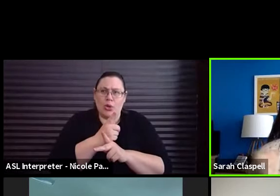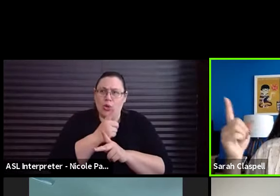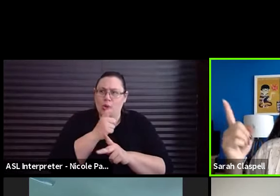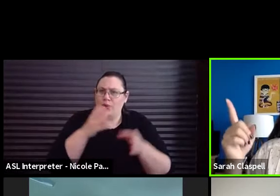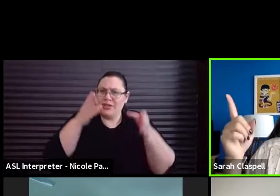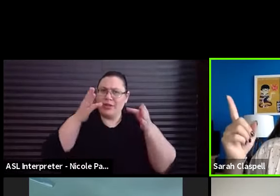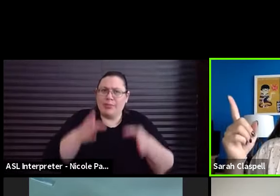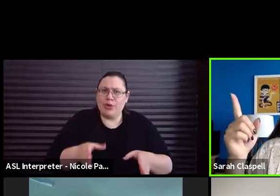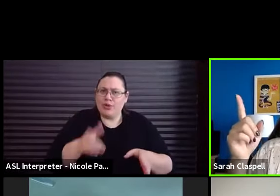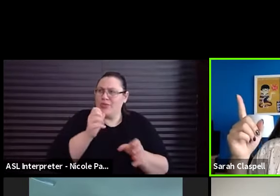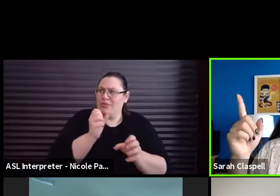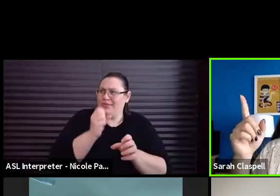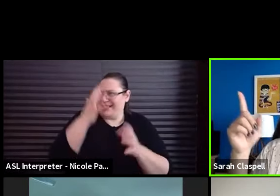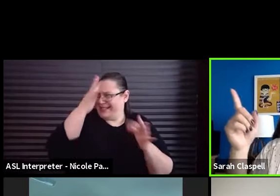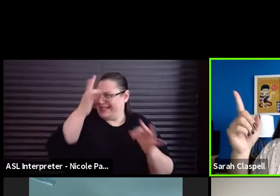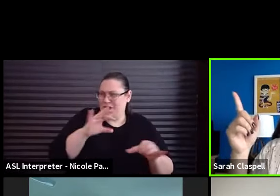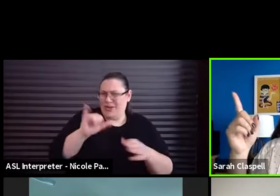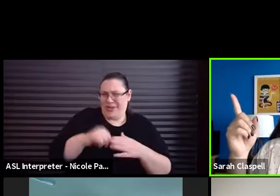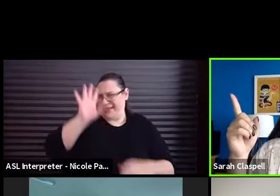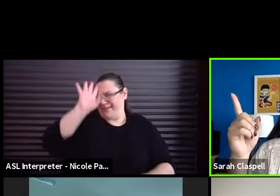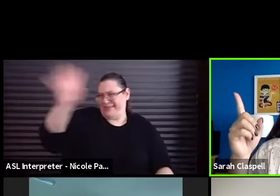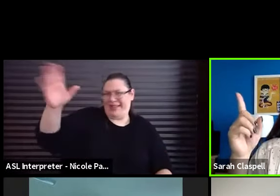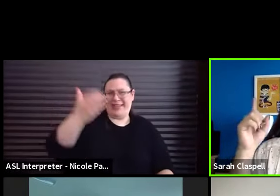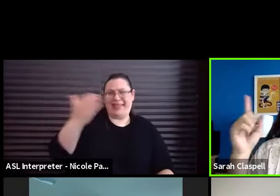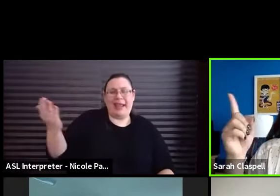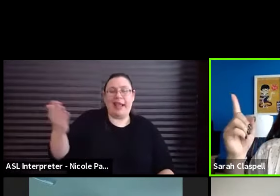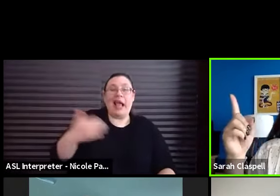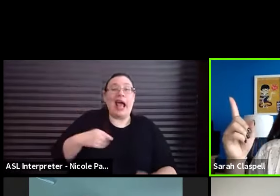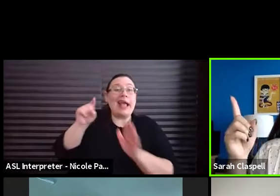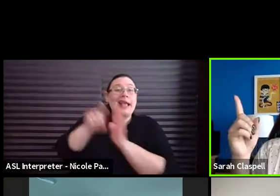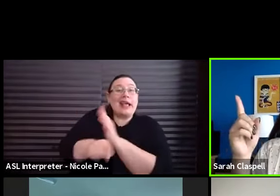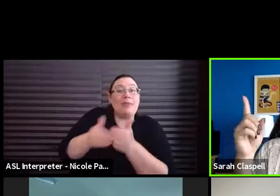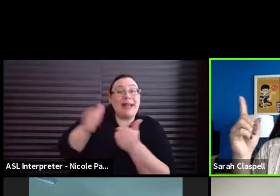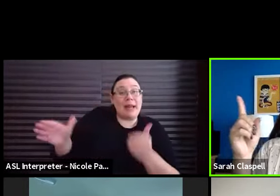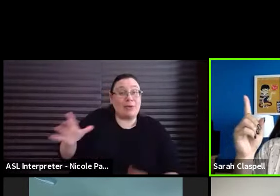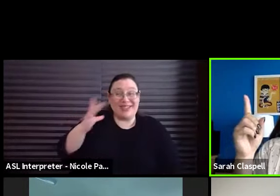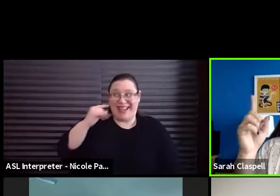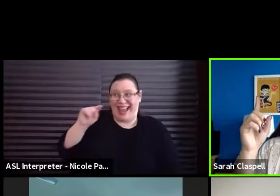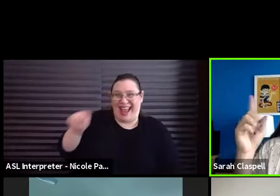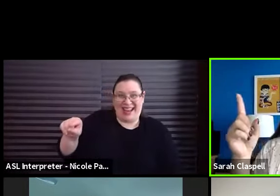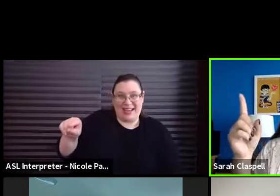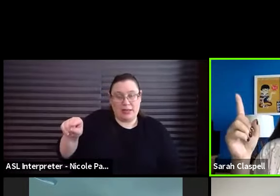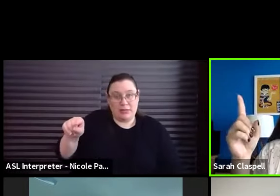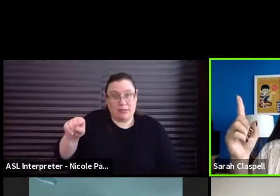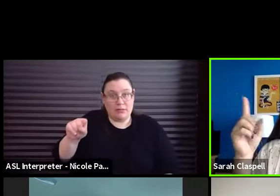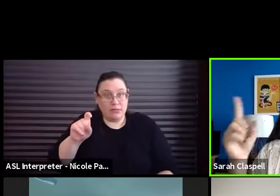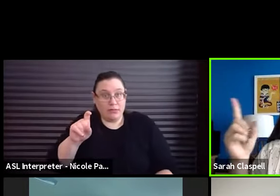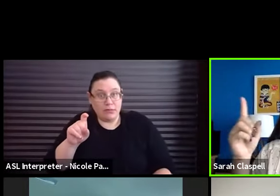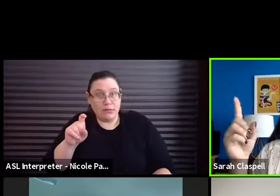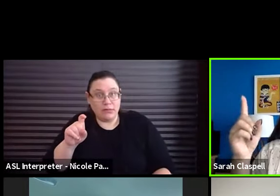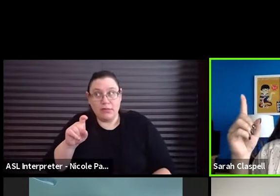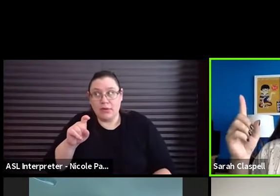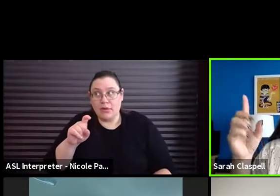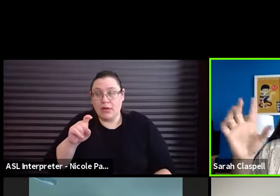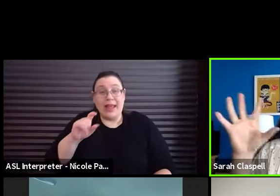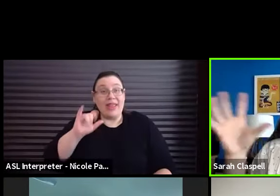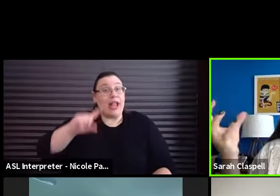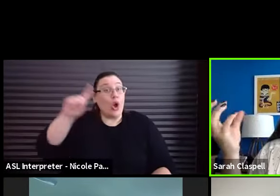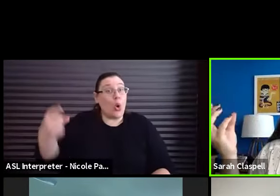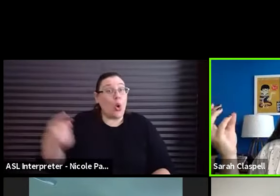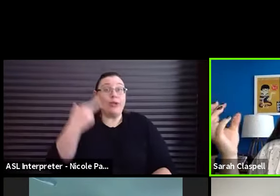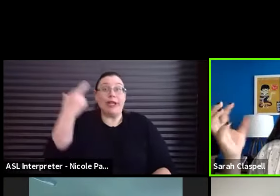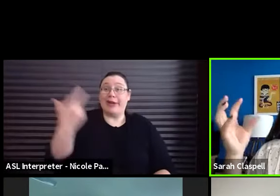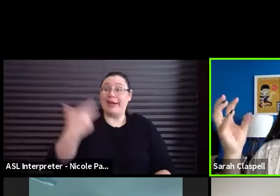thing. Um, I, um, I killed my neighbor's cat. Does that make me like the only reason I did this is because,